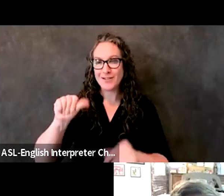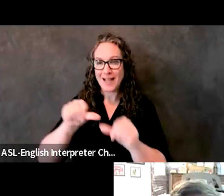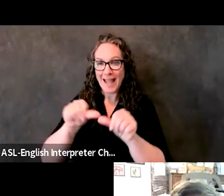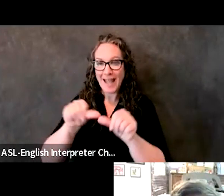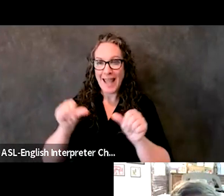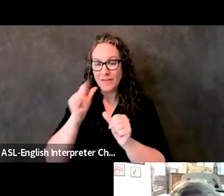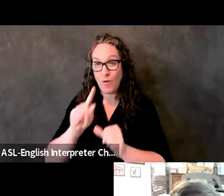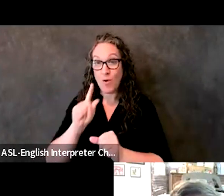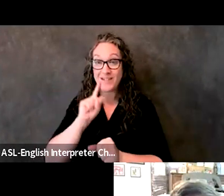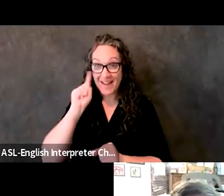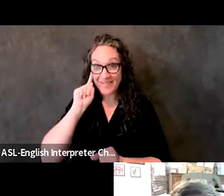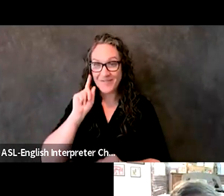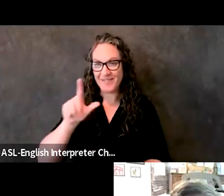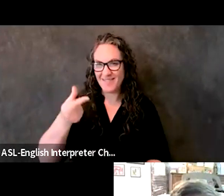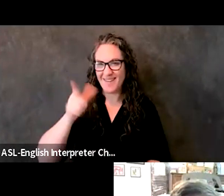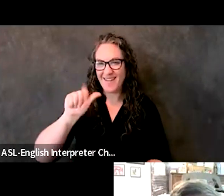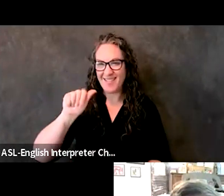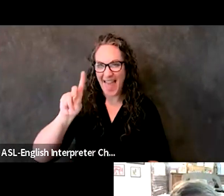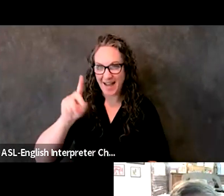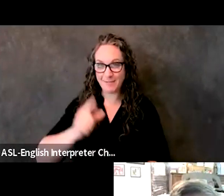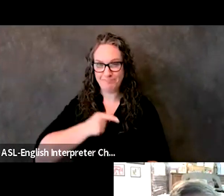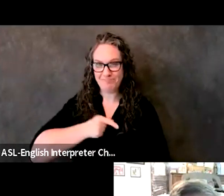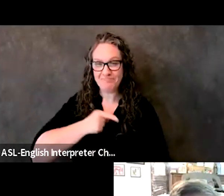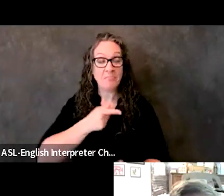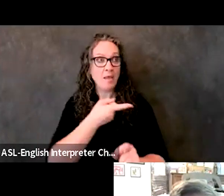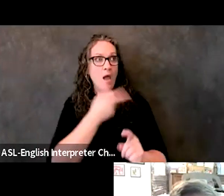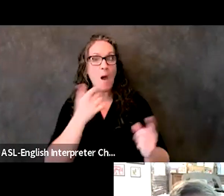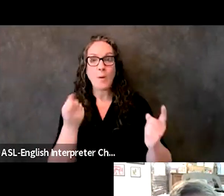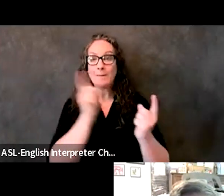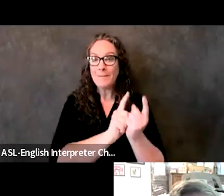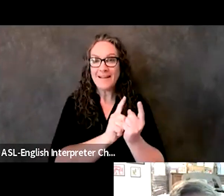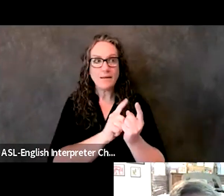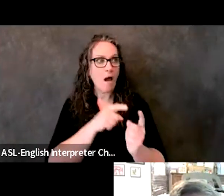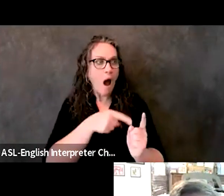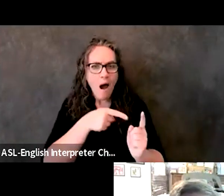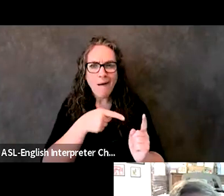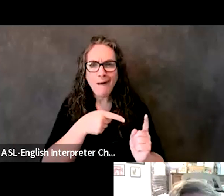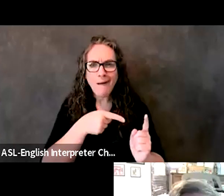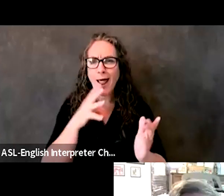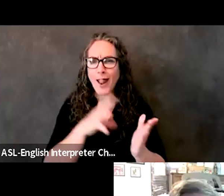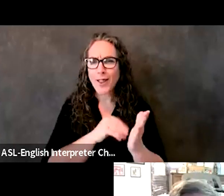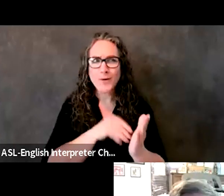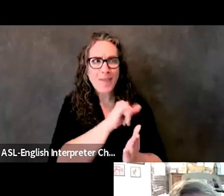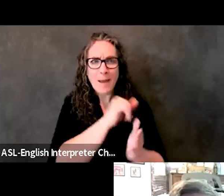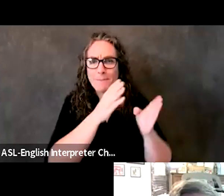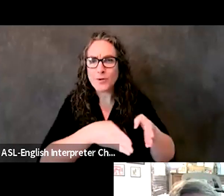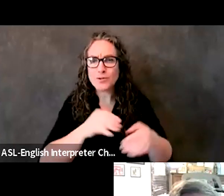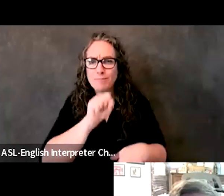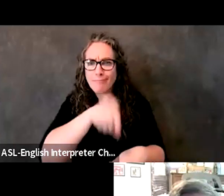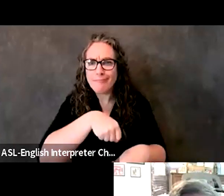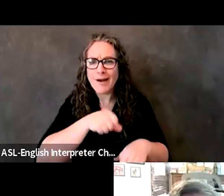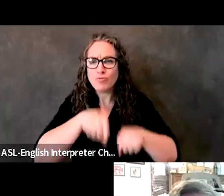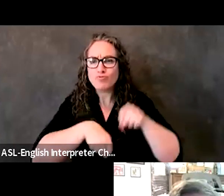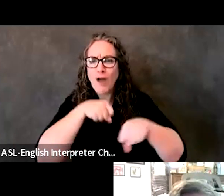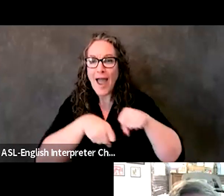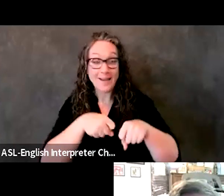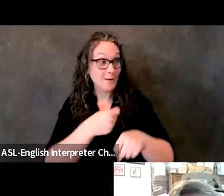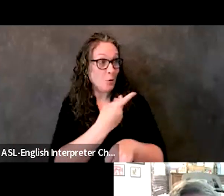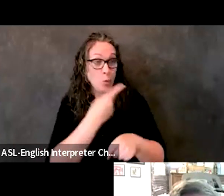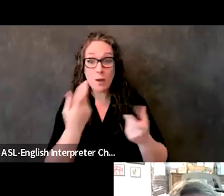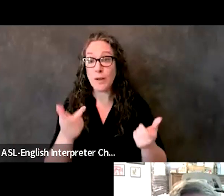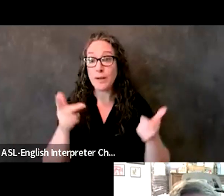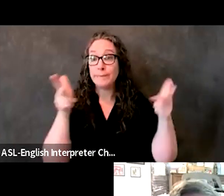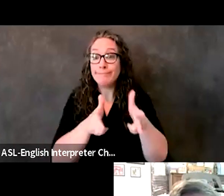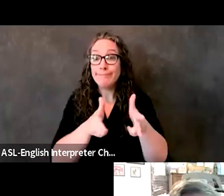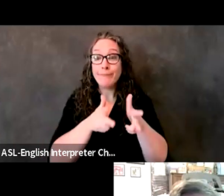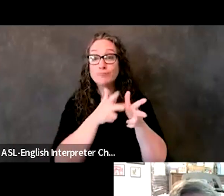weekends just to ride. I mean, building meaningful partnerships, building meaningful relationships is what you are going to be